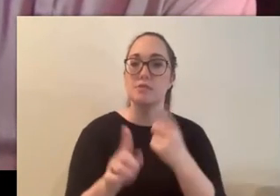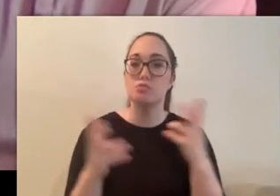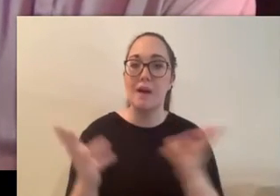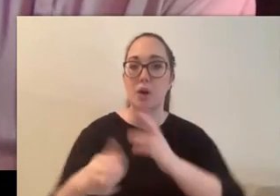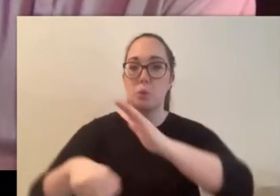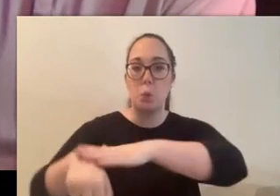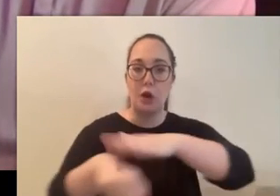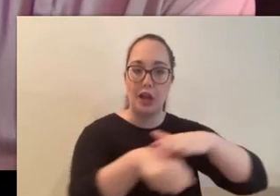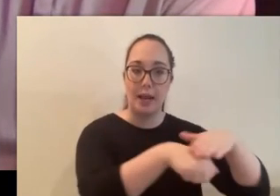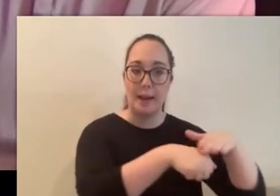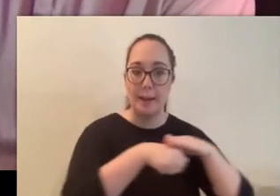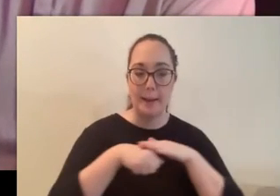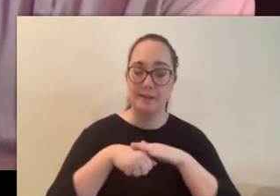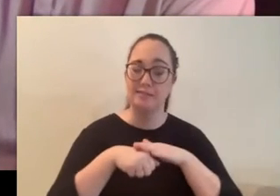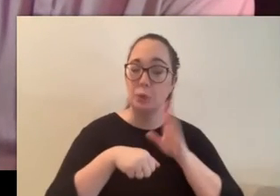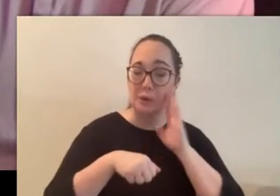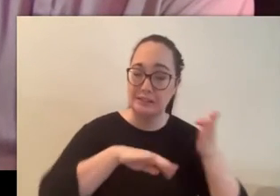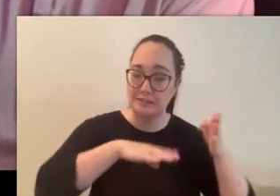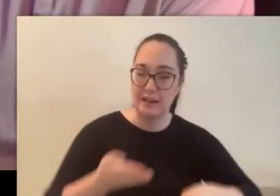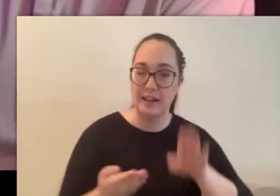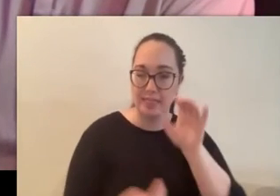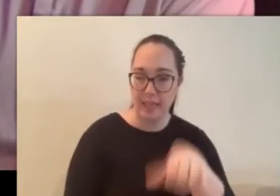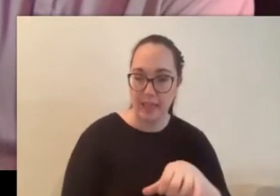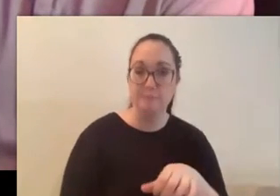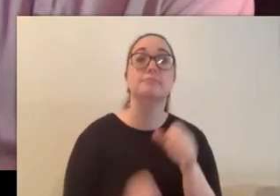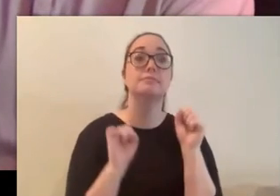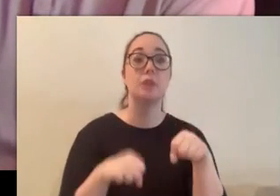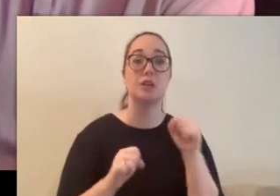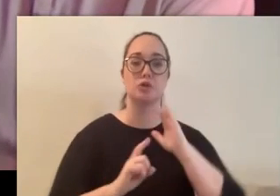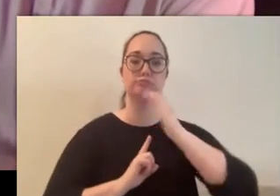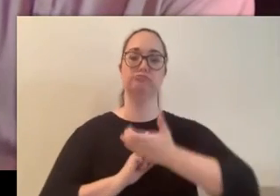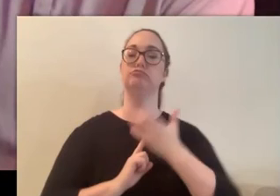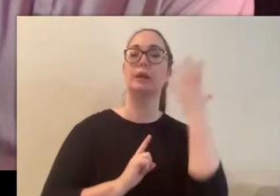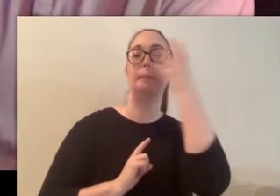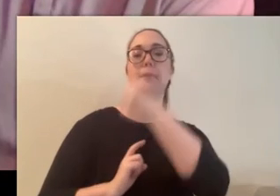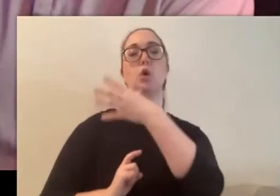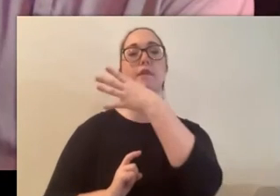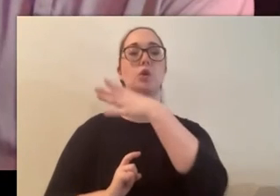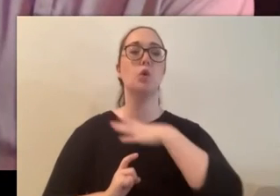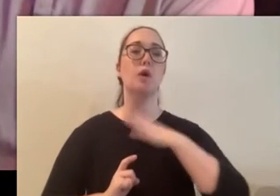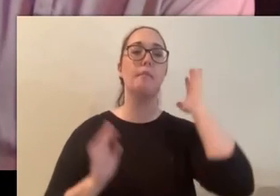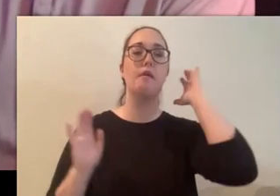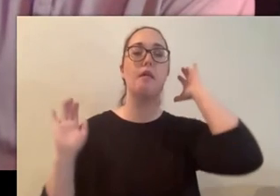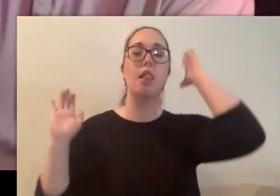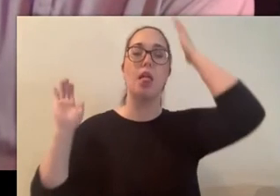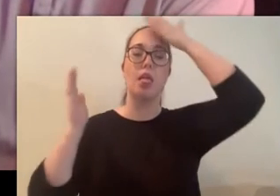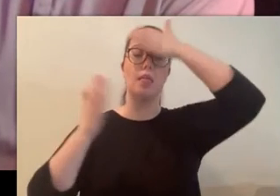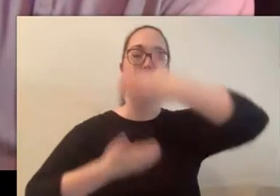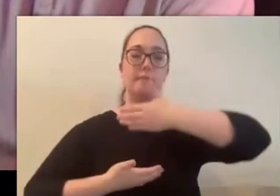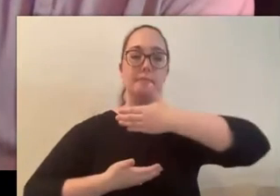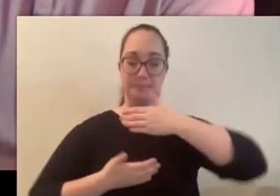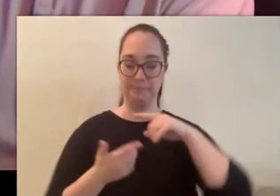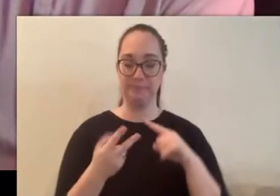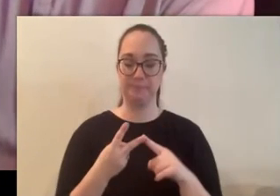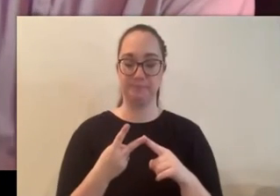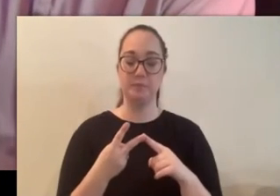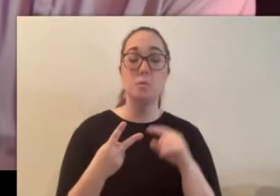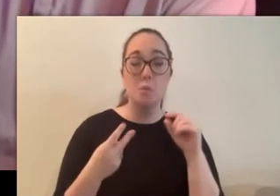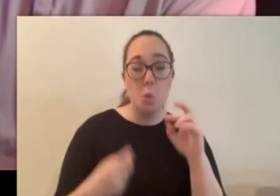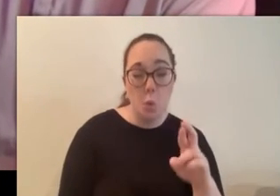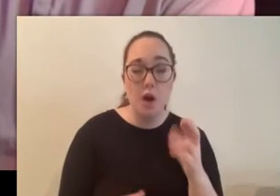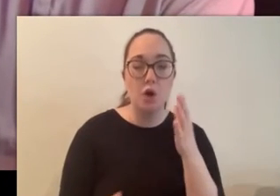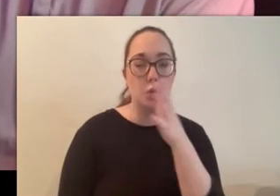in several different forms a beautiful woman wearing a shroud over her head a pale woman in a white dress with long red hair